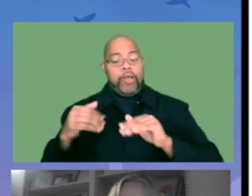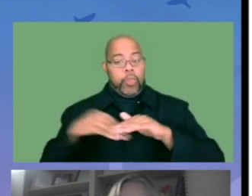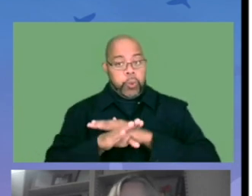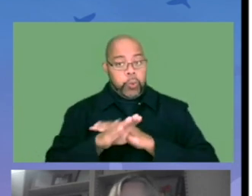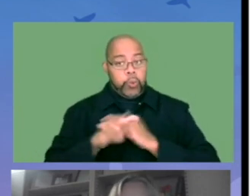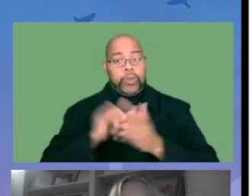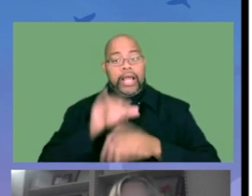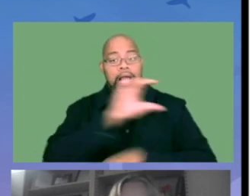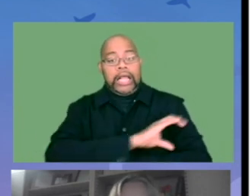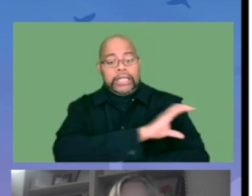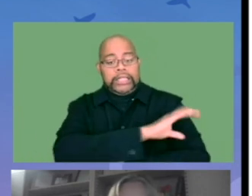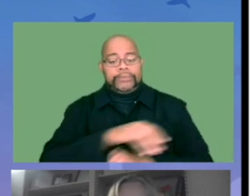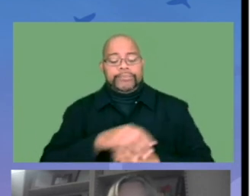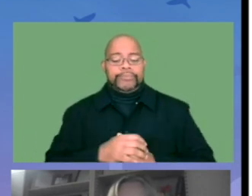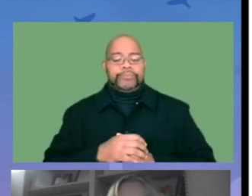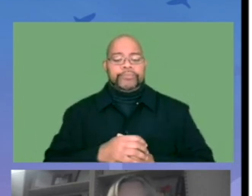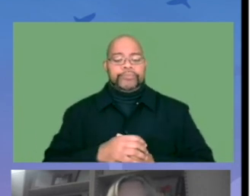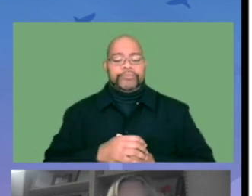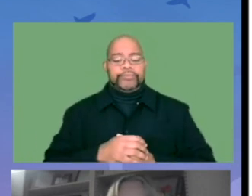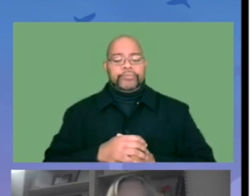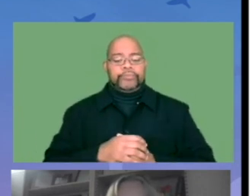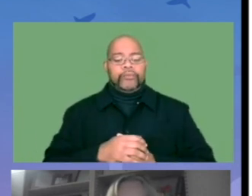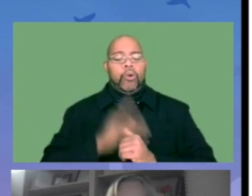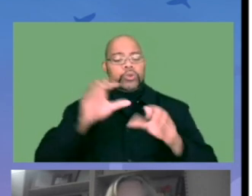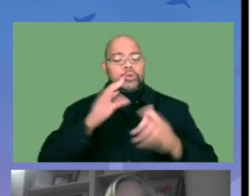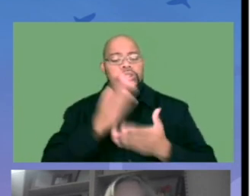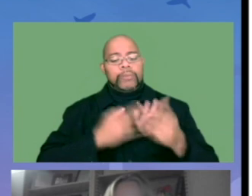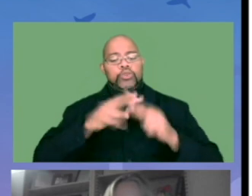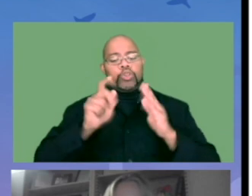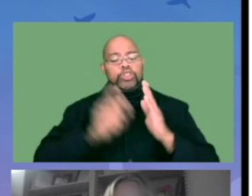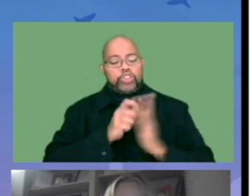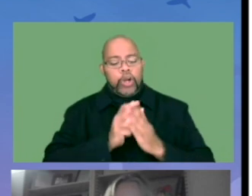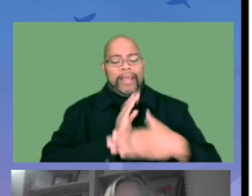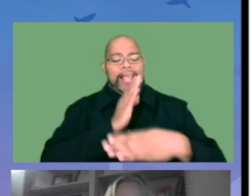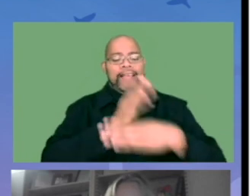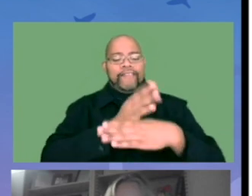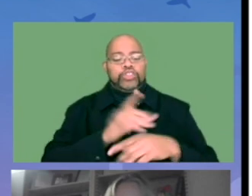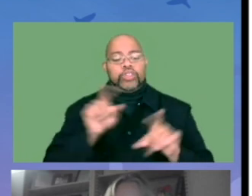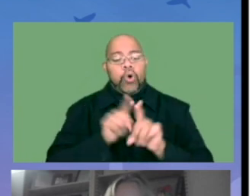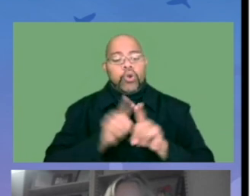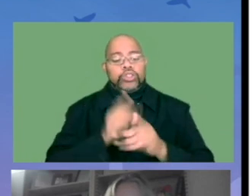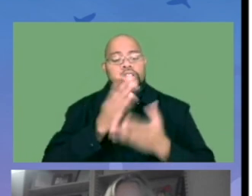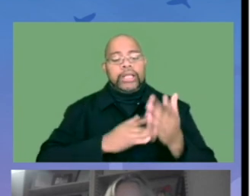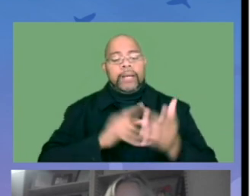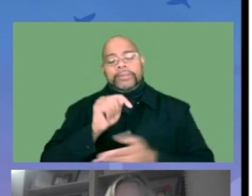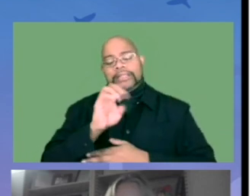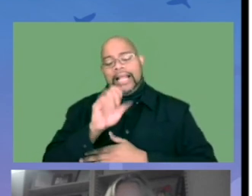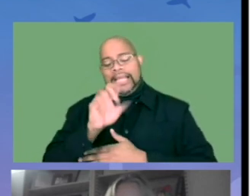out to either Brad or myself, those are our email addresses. We will certainly respond.